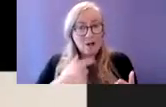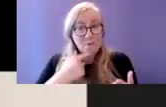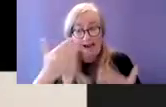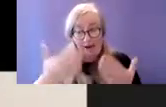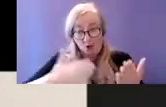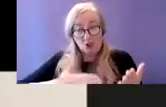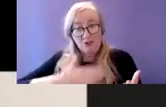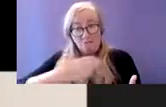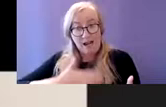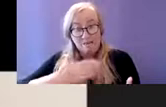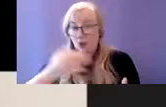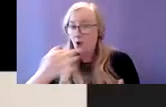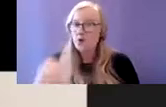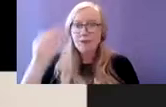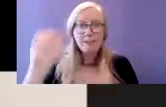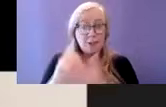who survived